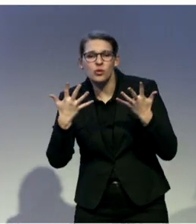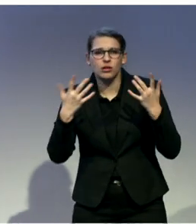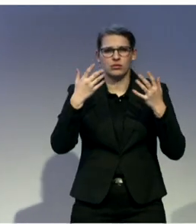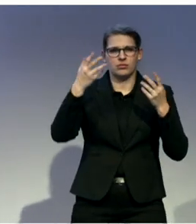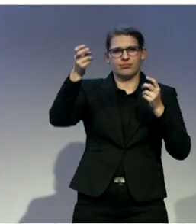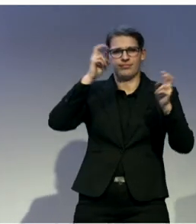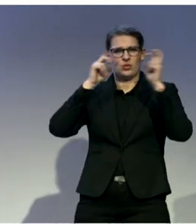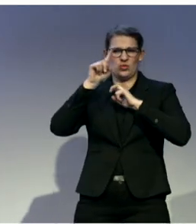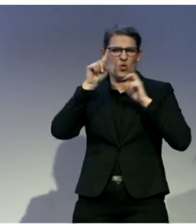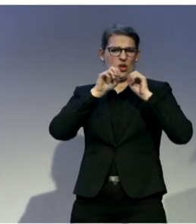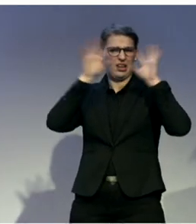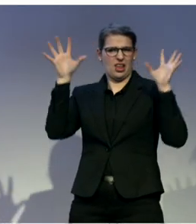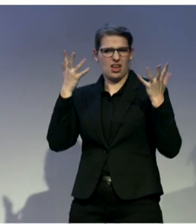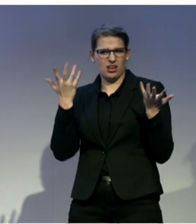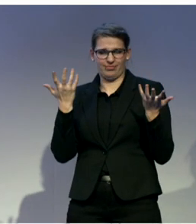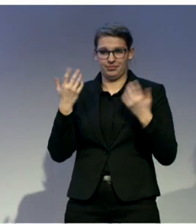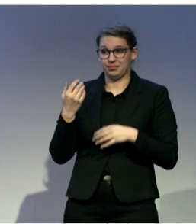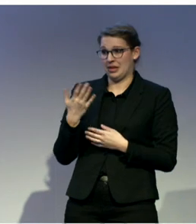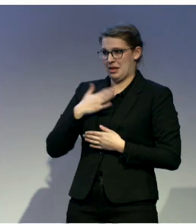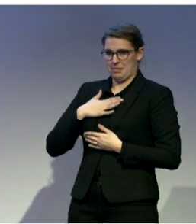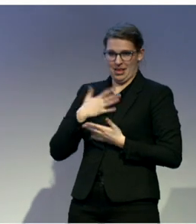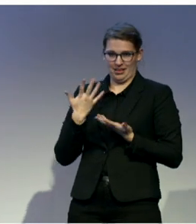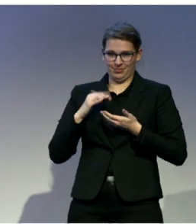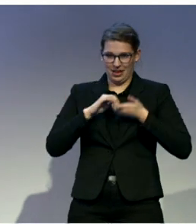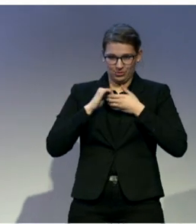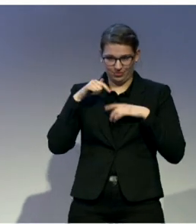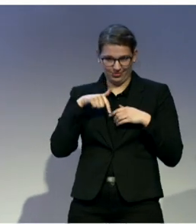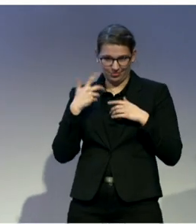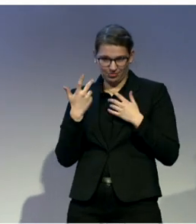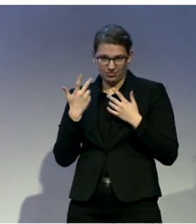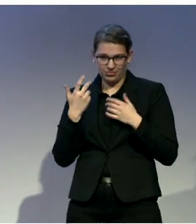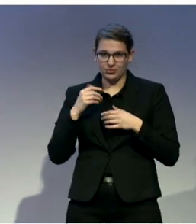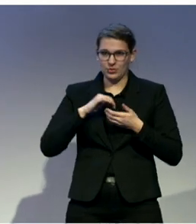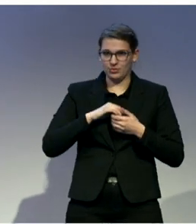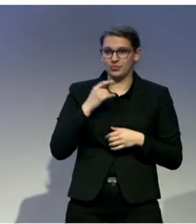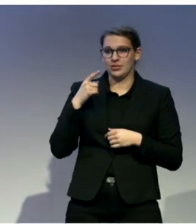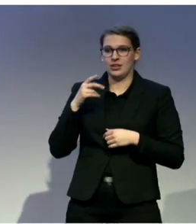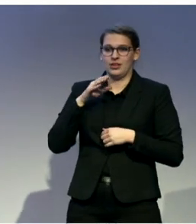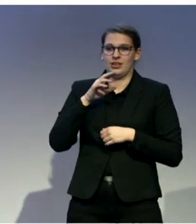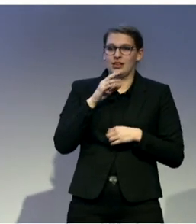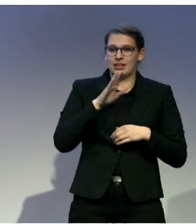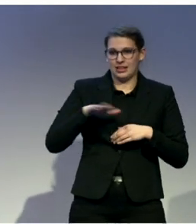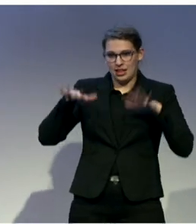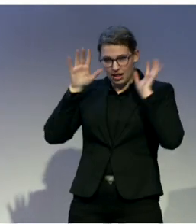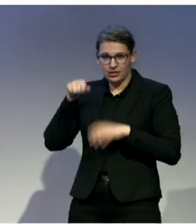To give these parents answers, we founded Kinderhände in 2006. Our motivation